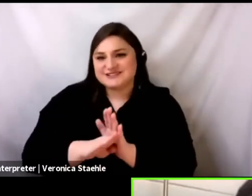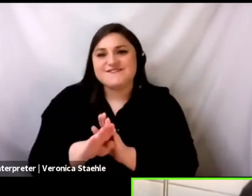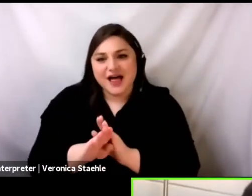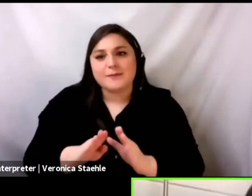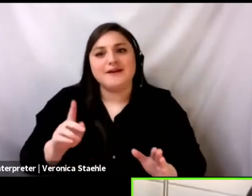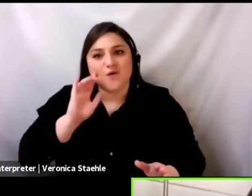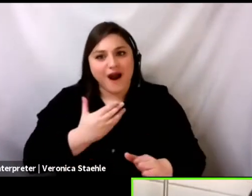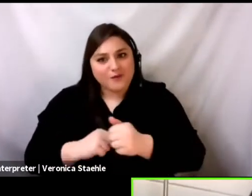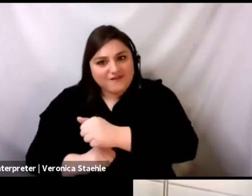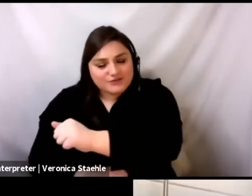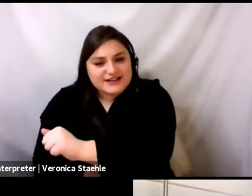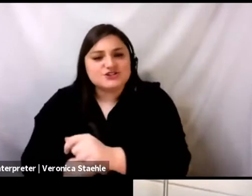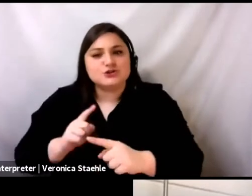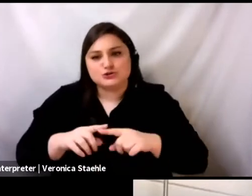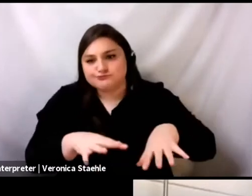work.